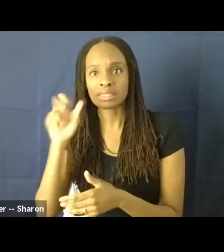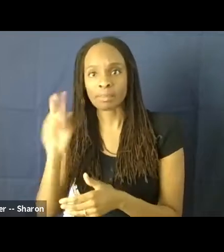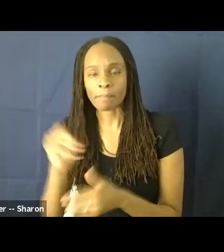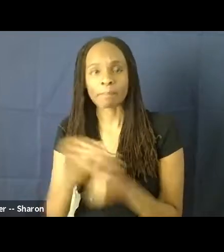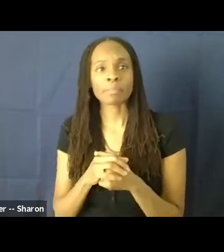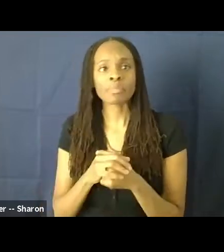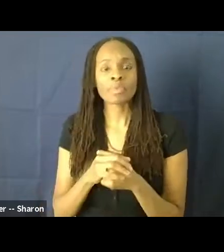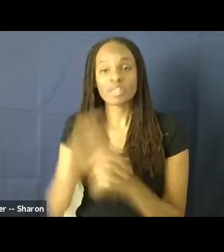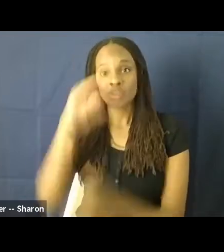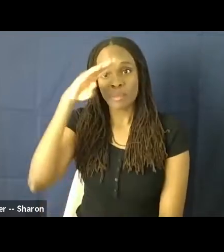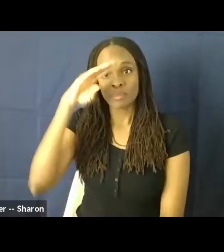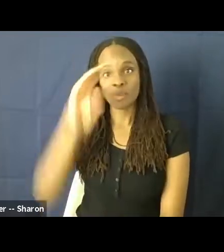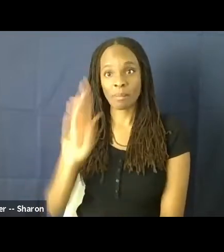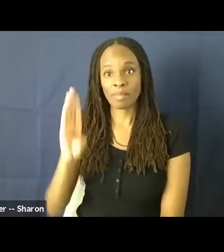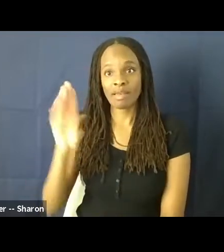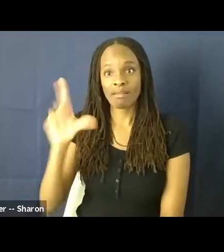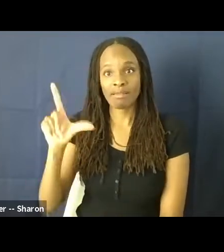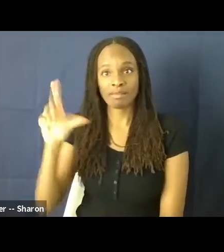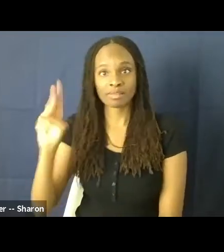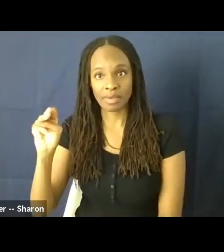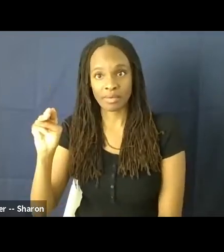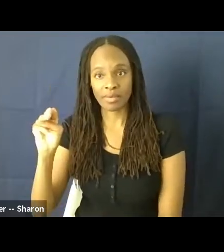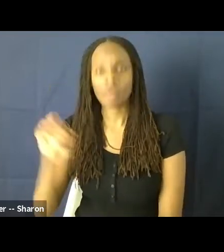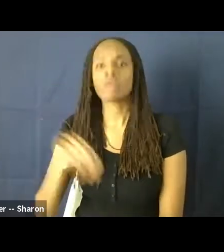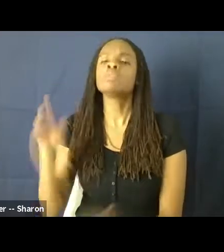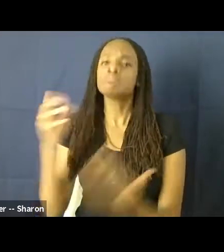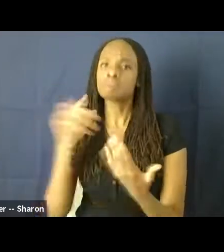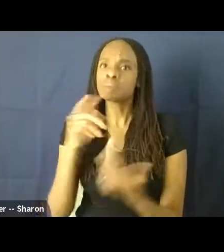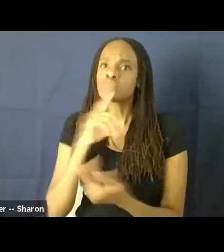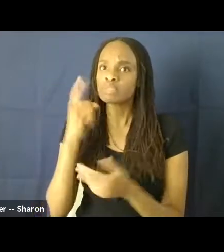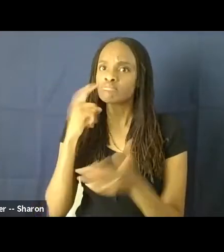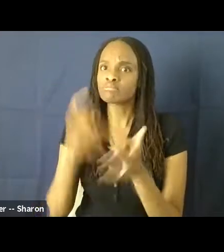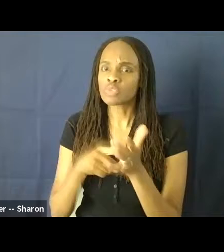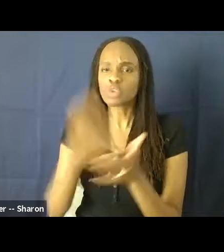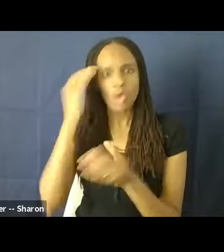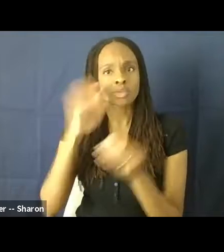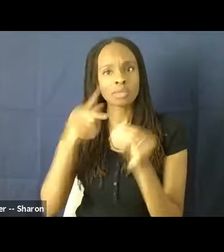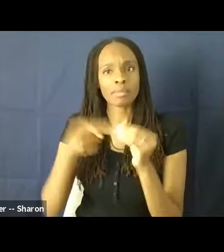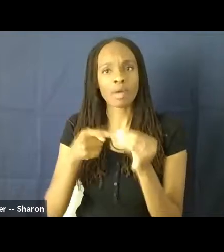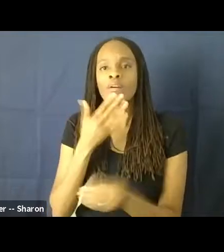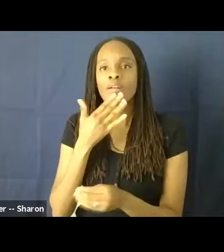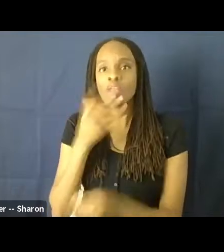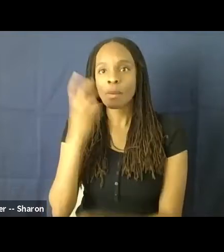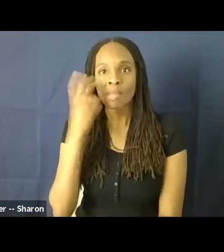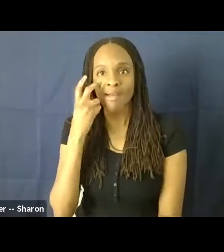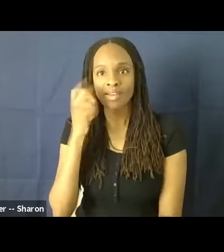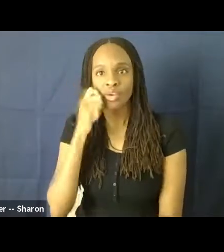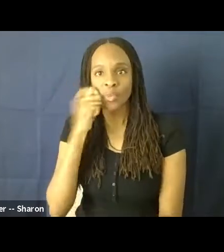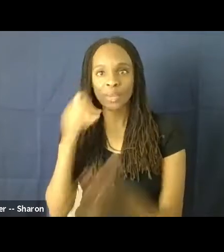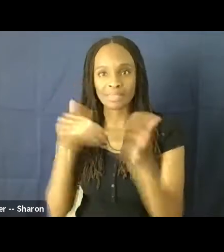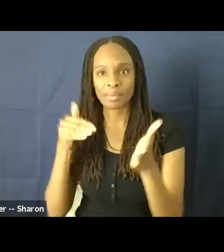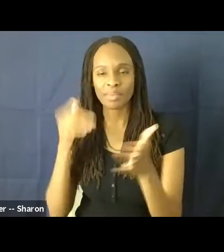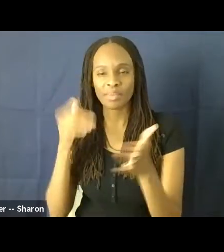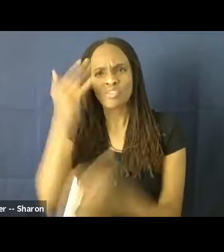that Black Lives Matters also acknowledges the harm of colorblind racism. So if you're not familiar with what colorblind racism